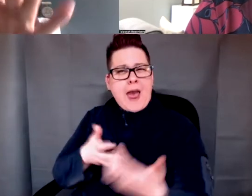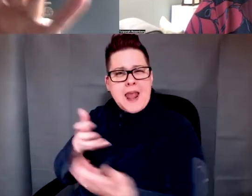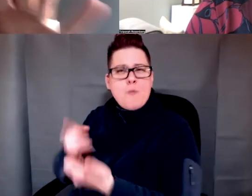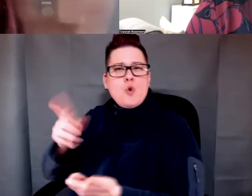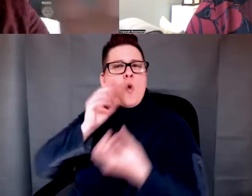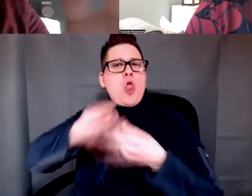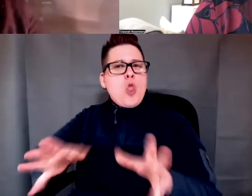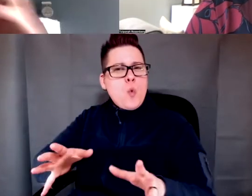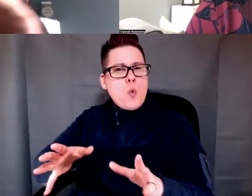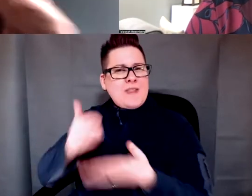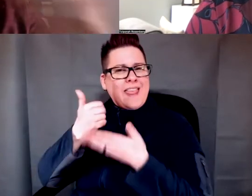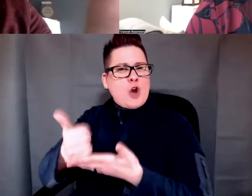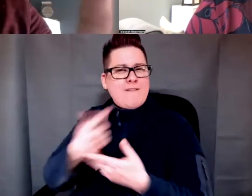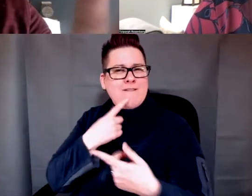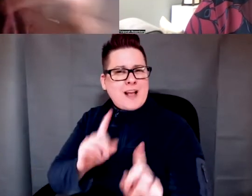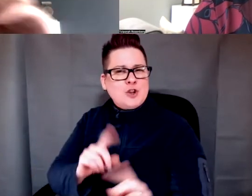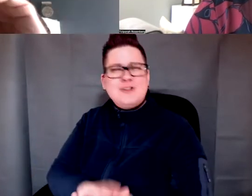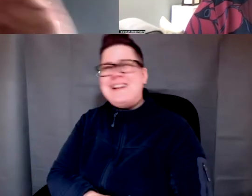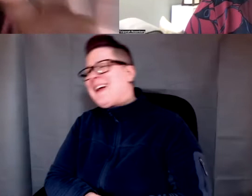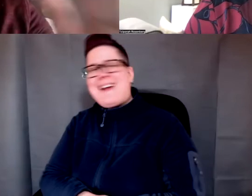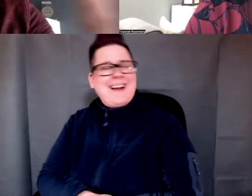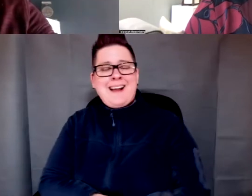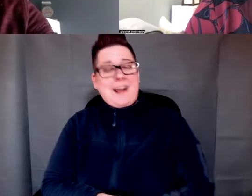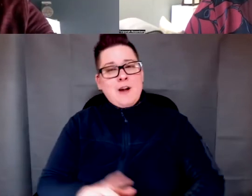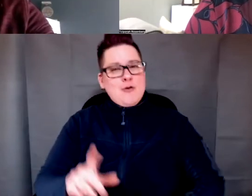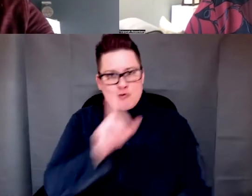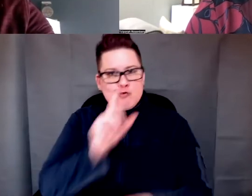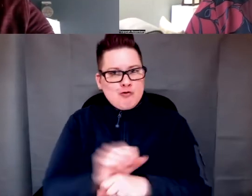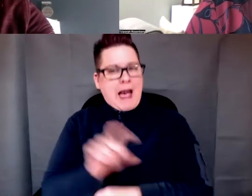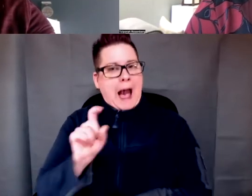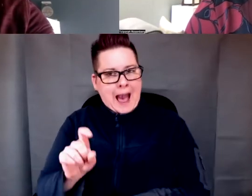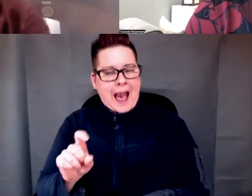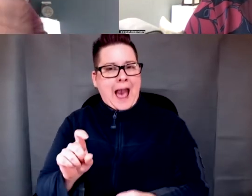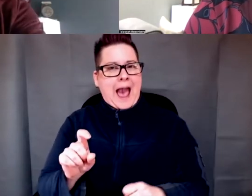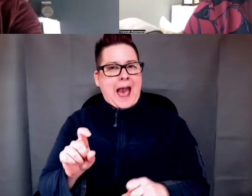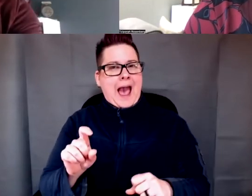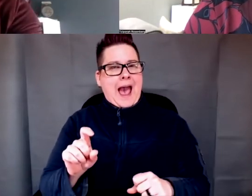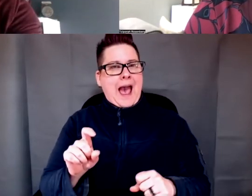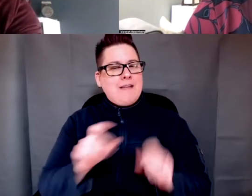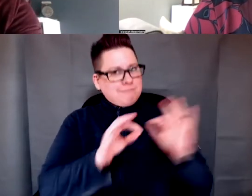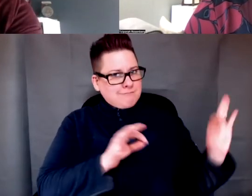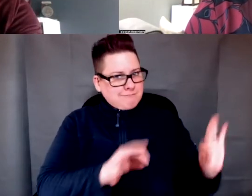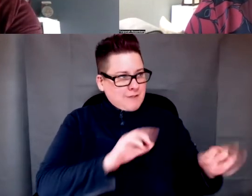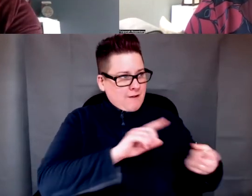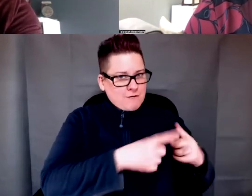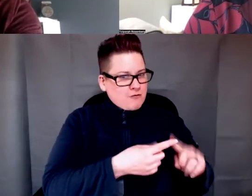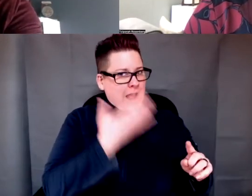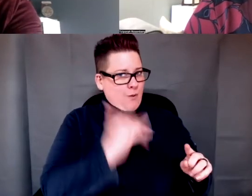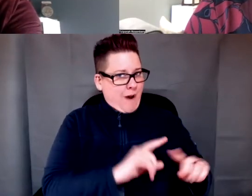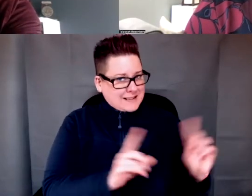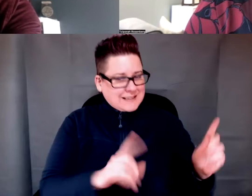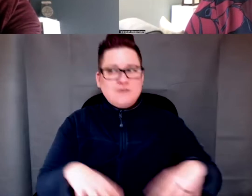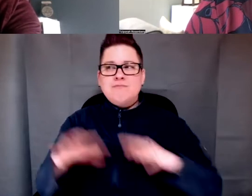So I really had, going Baldwin, I really had to differentiate from my friends and I really had to, Latino friends,